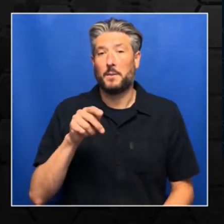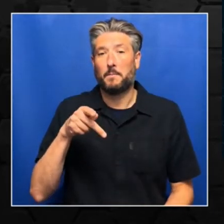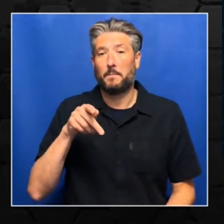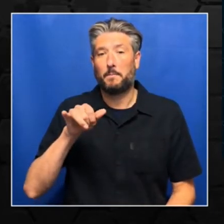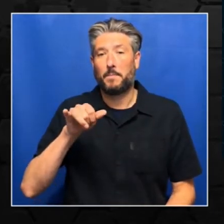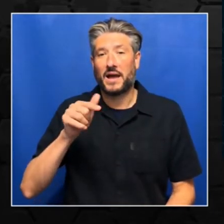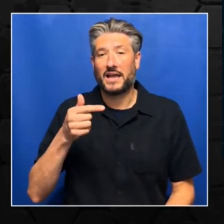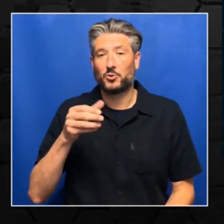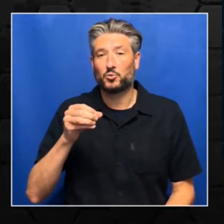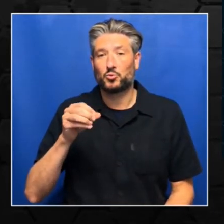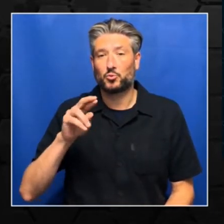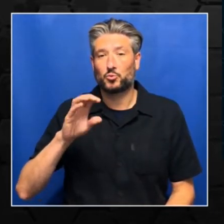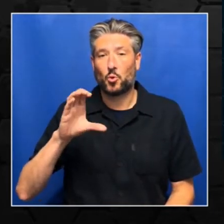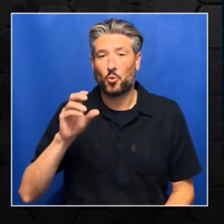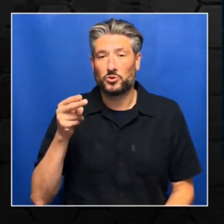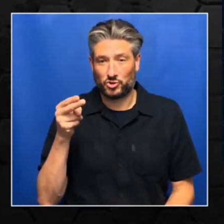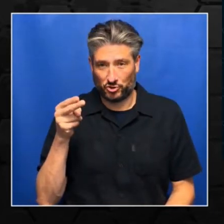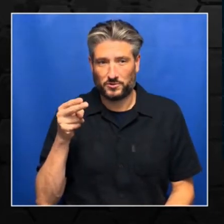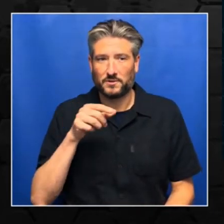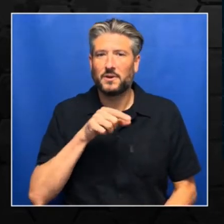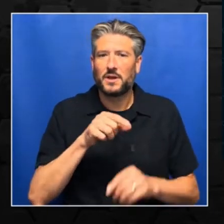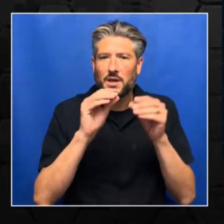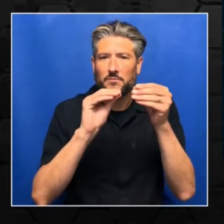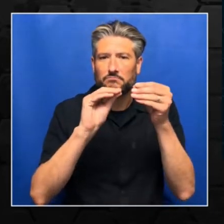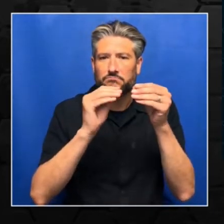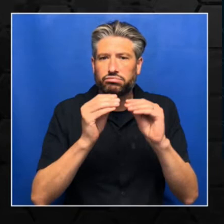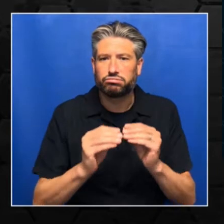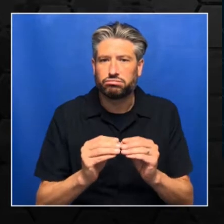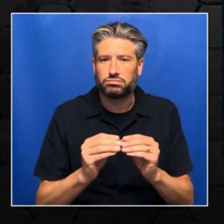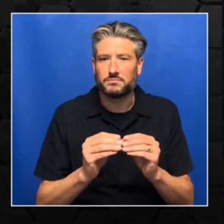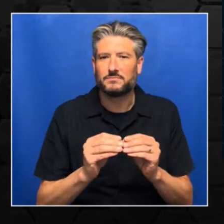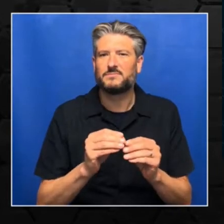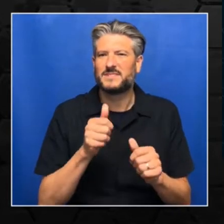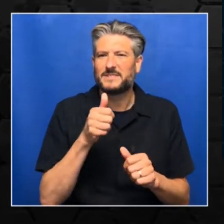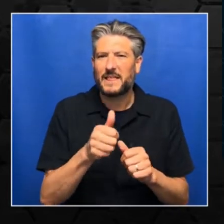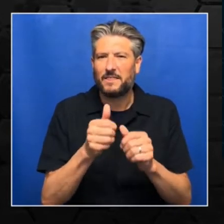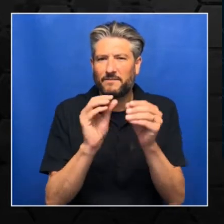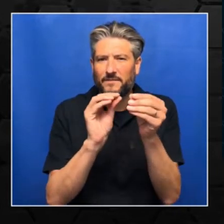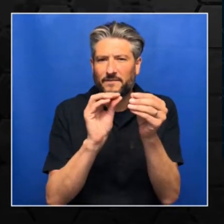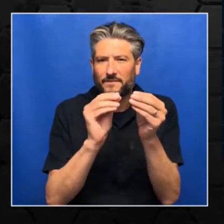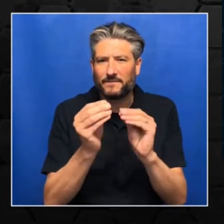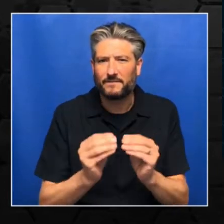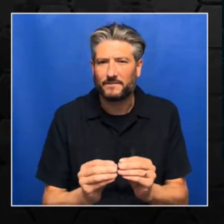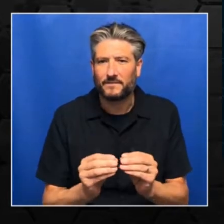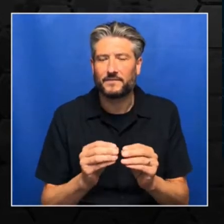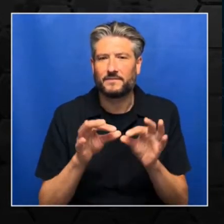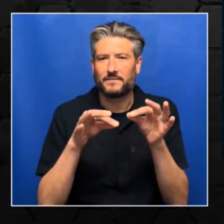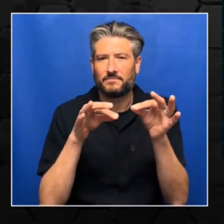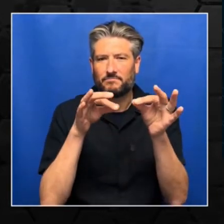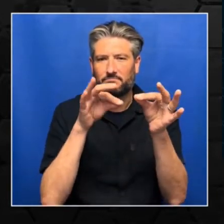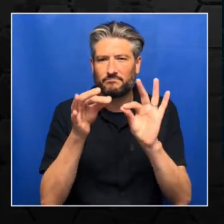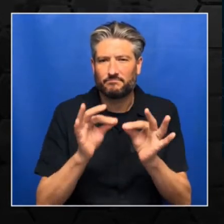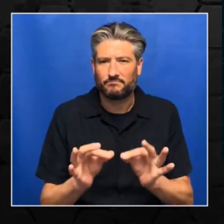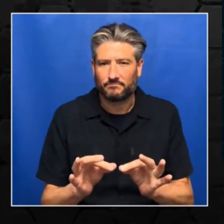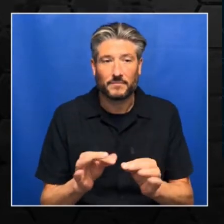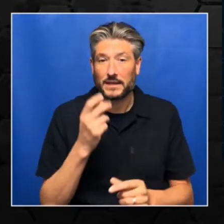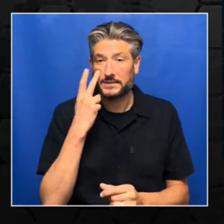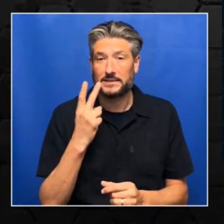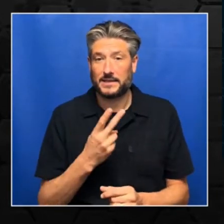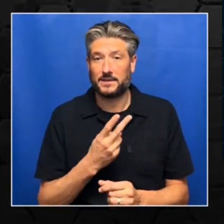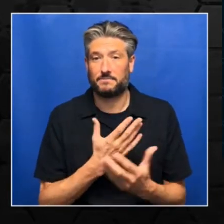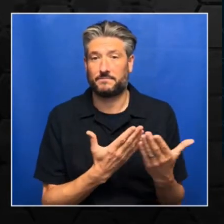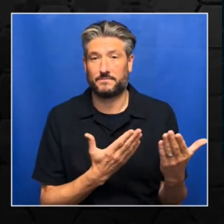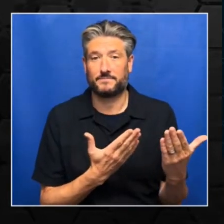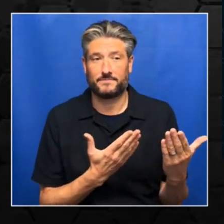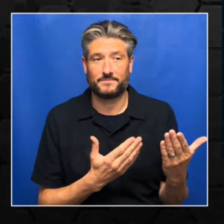reshape the tensors so as to fit our final model. So this is how the tensors look like. So we have